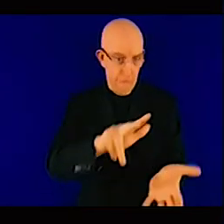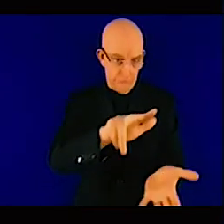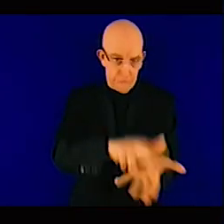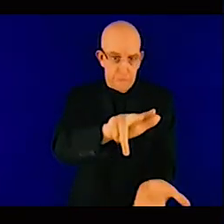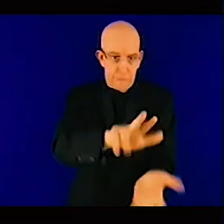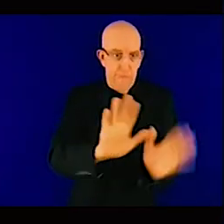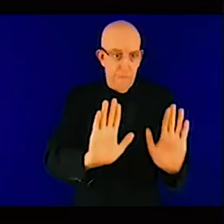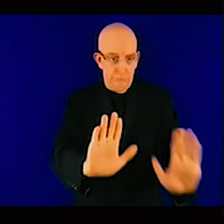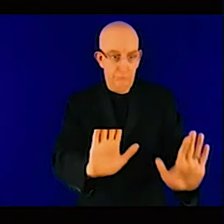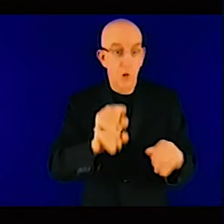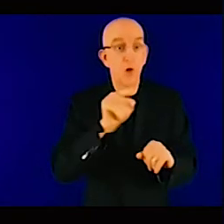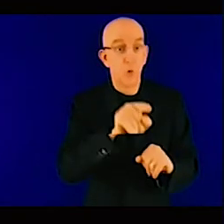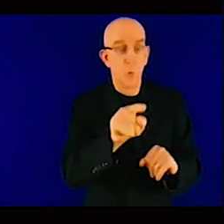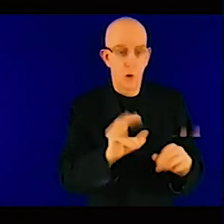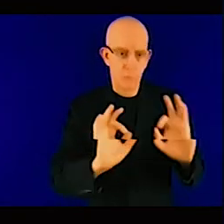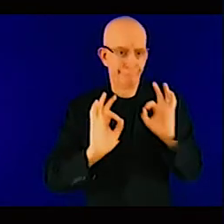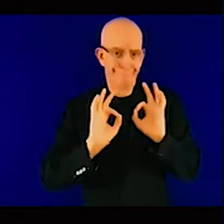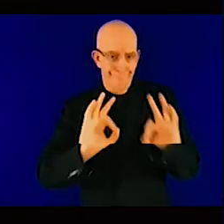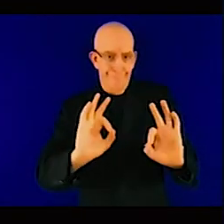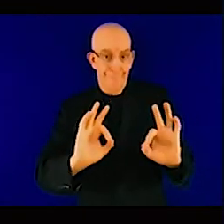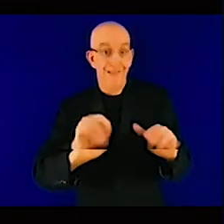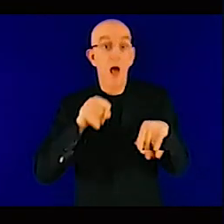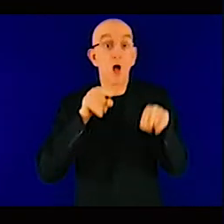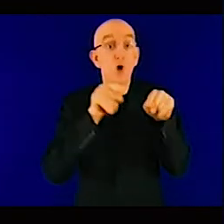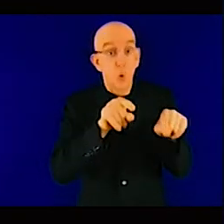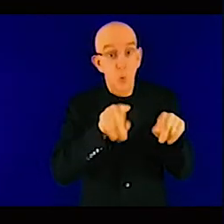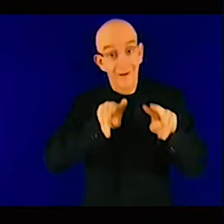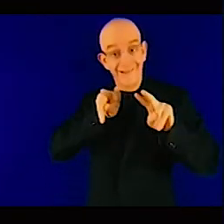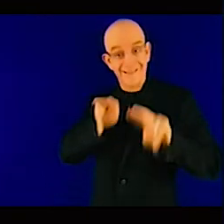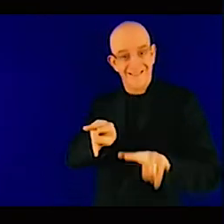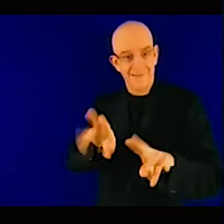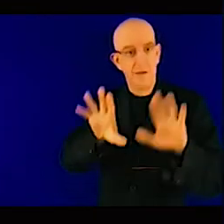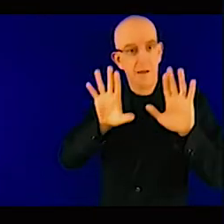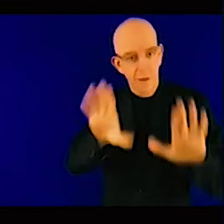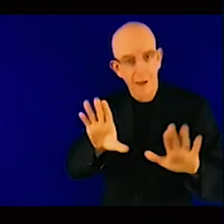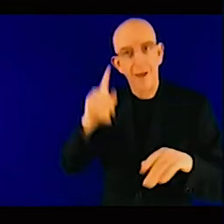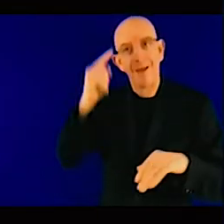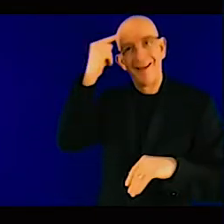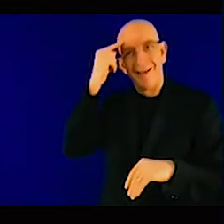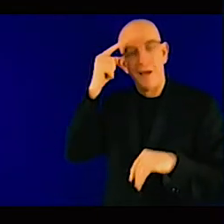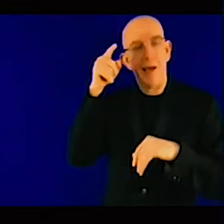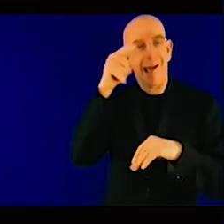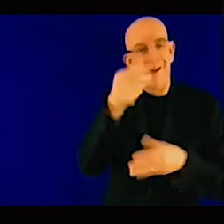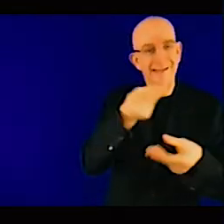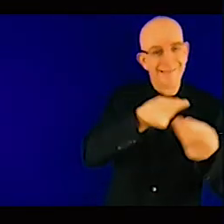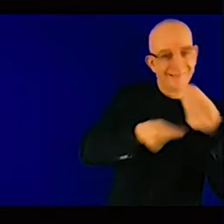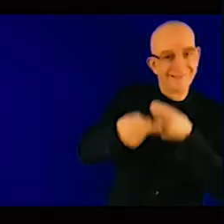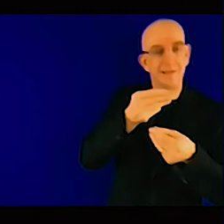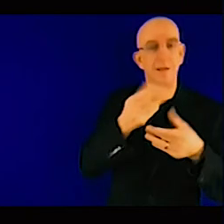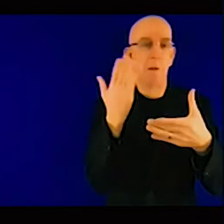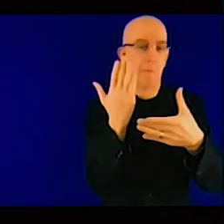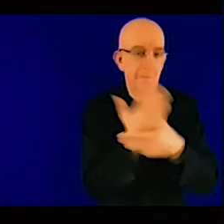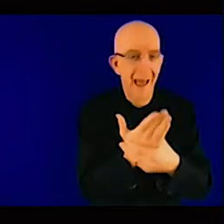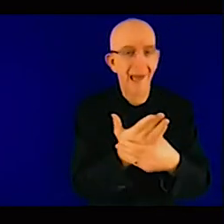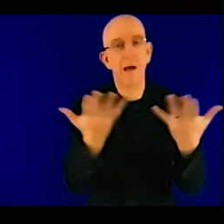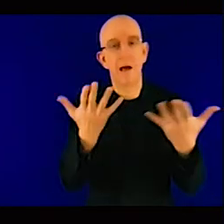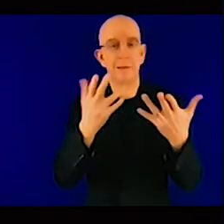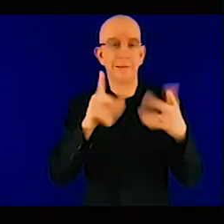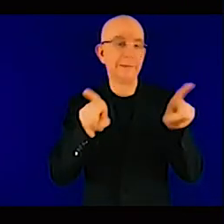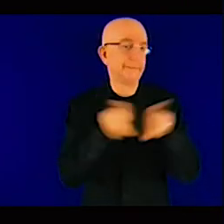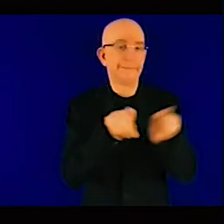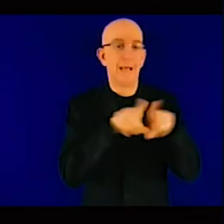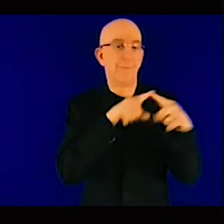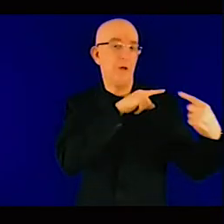conventional banks are typically used to dealing with large developers you know structured bankable projects